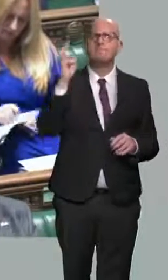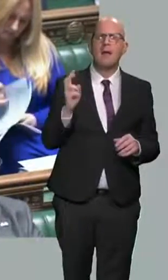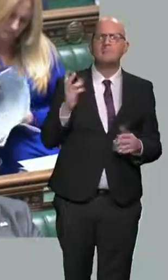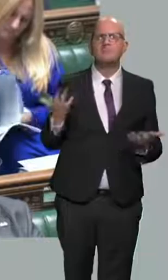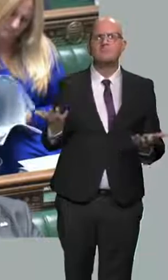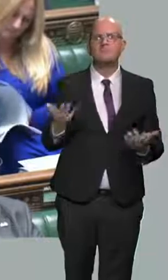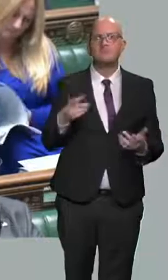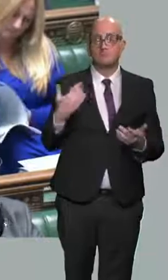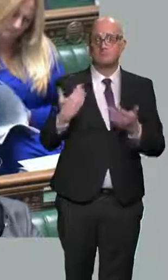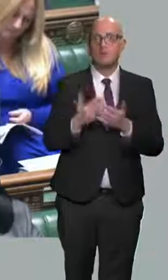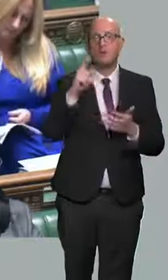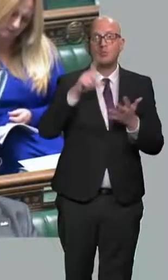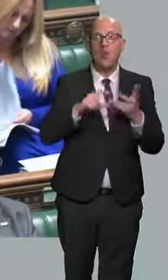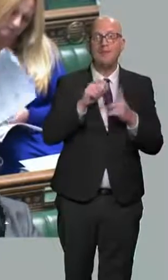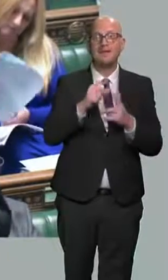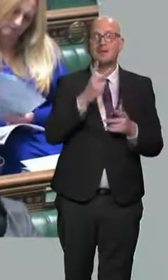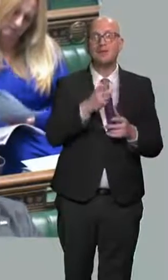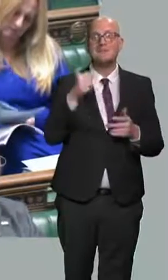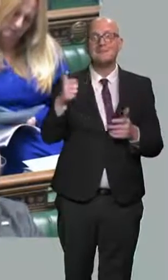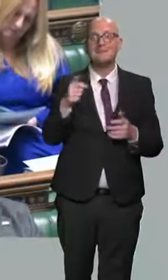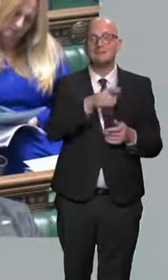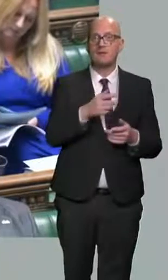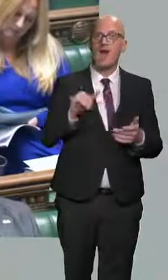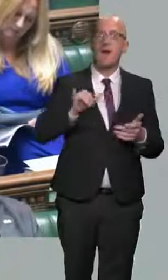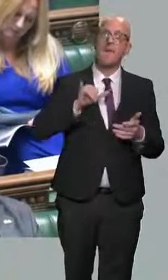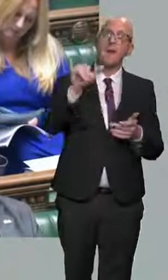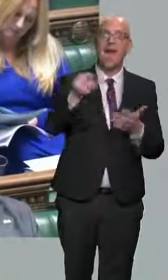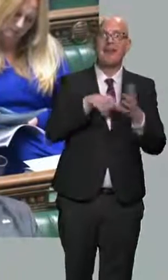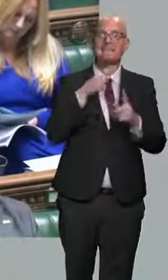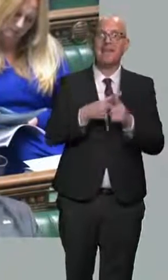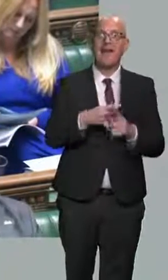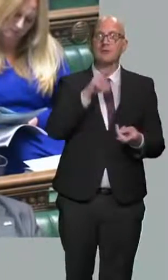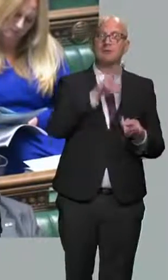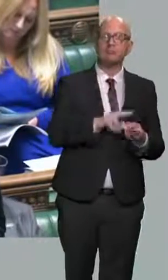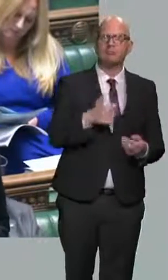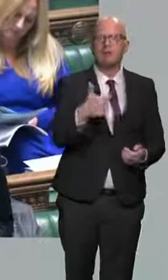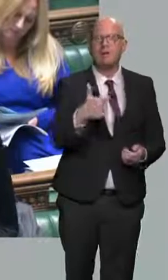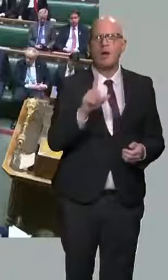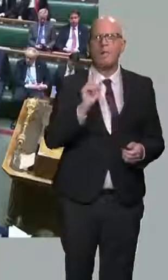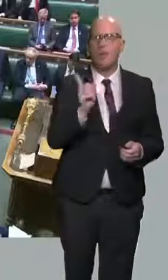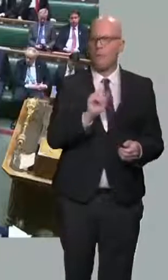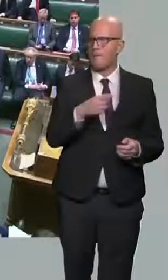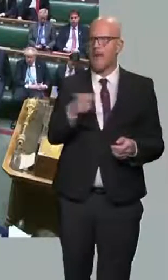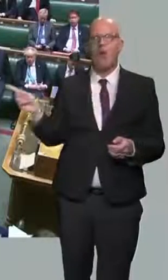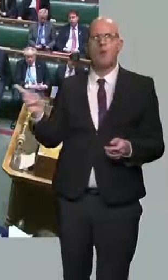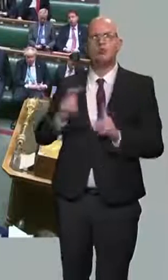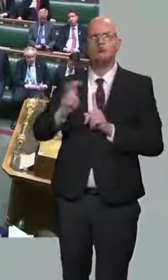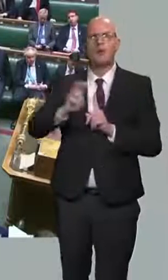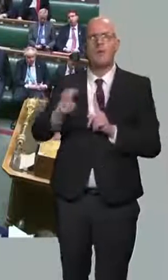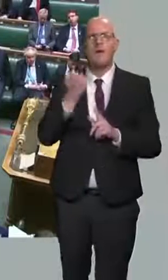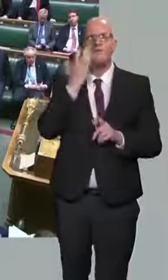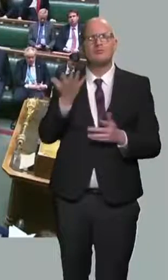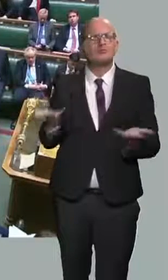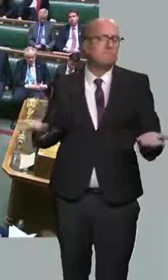duty during COP26, but he still offers nothing for the millions of commuters who use public transport every day. Mr